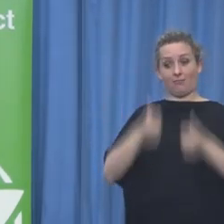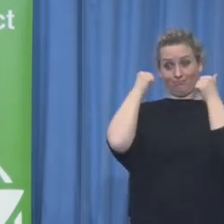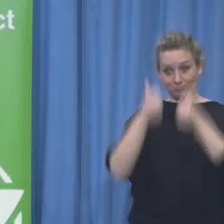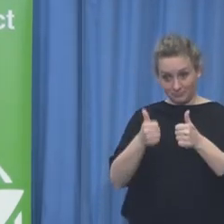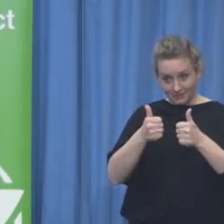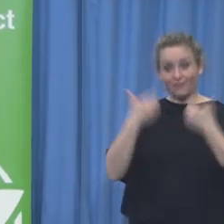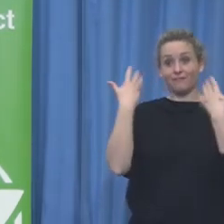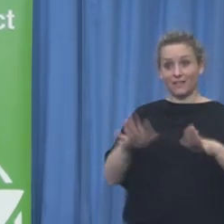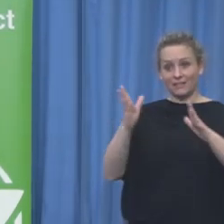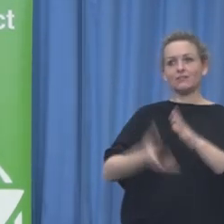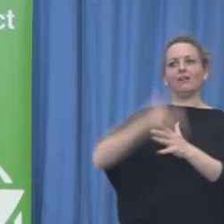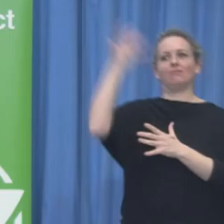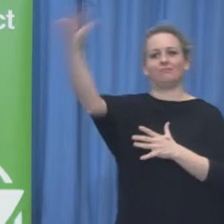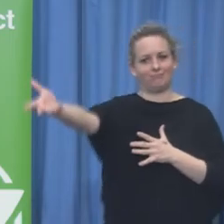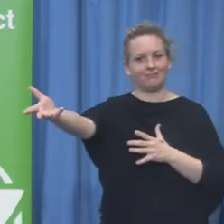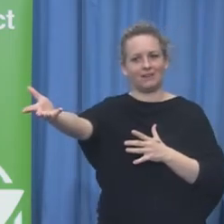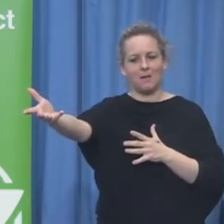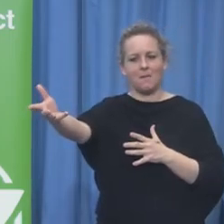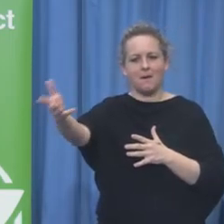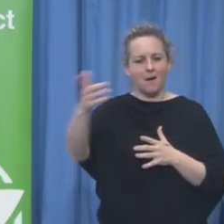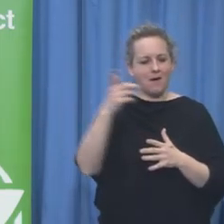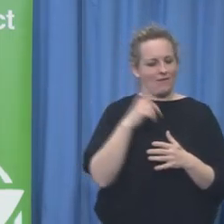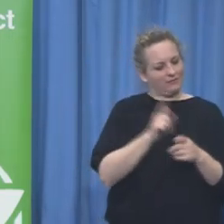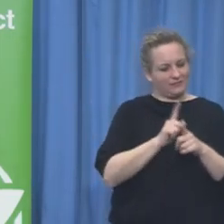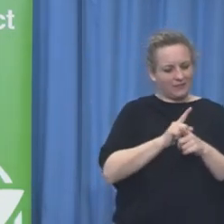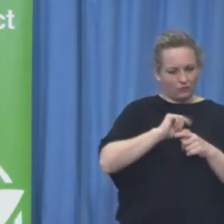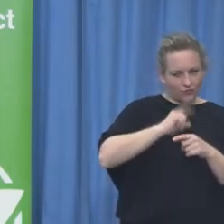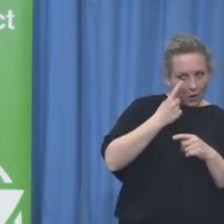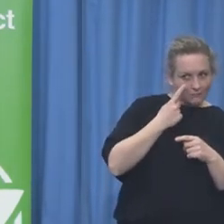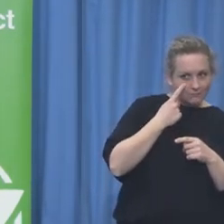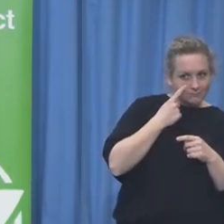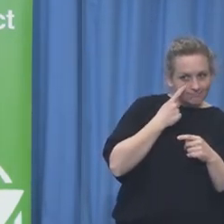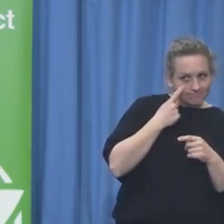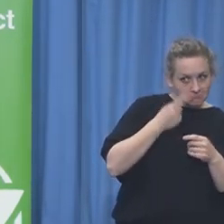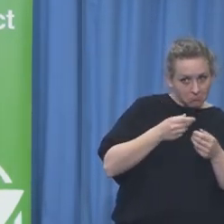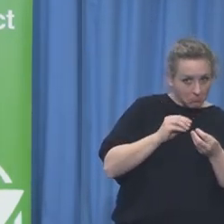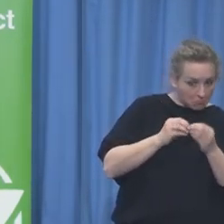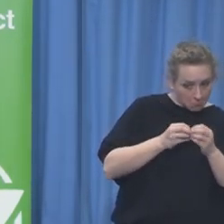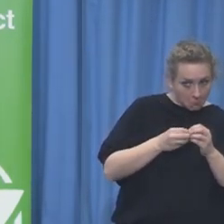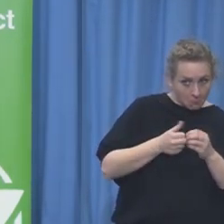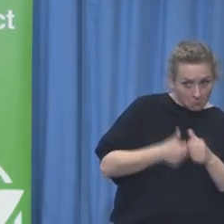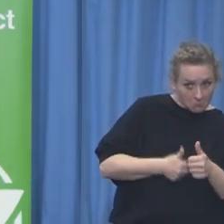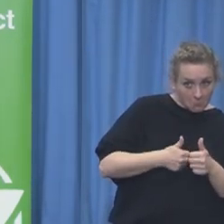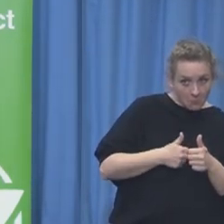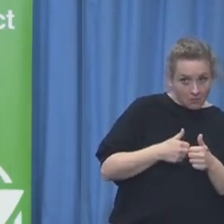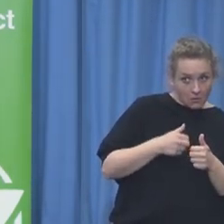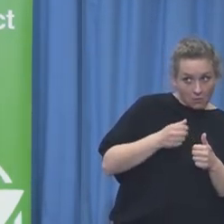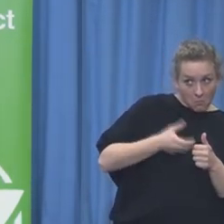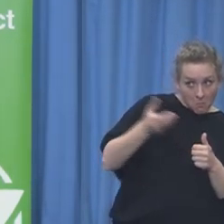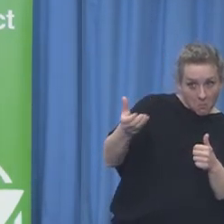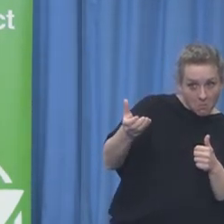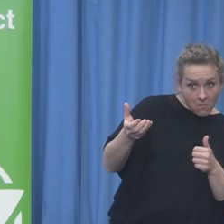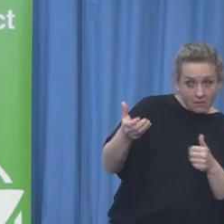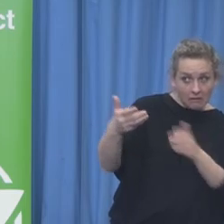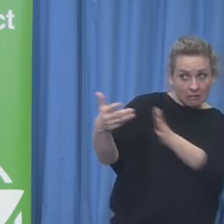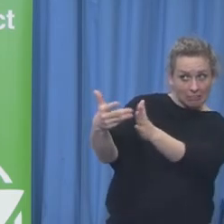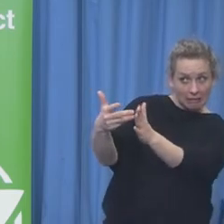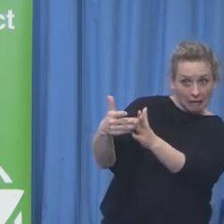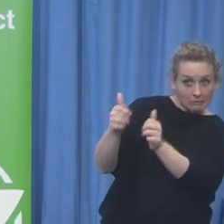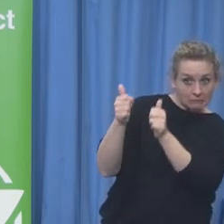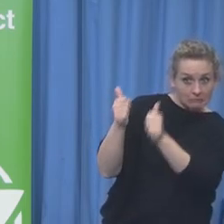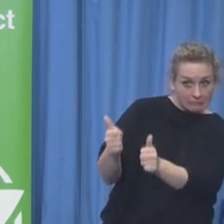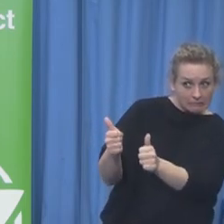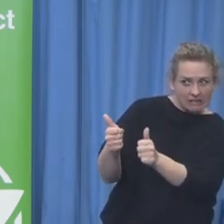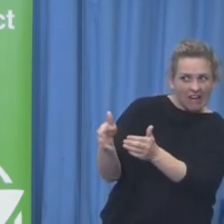In the technology world, it's called DevOps, right? You develop something, you try it, you test it, you refine it, you develop it more.